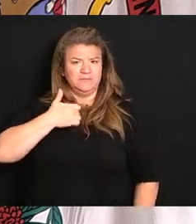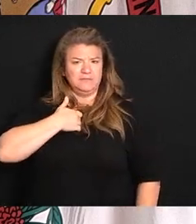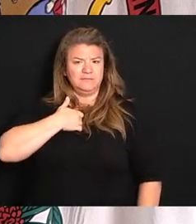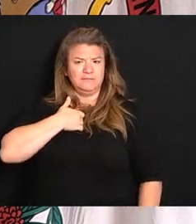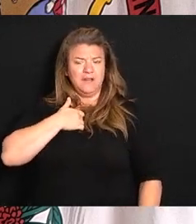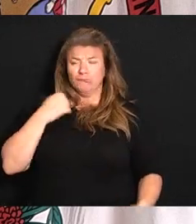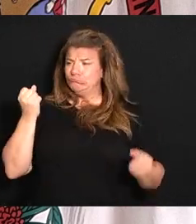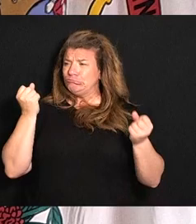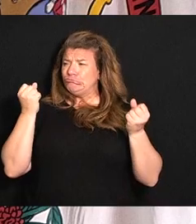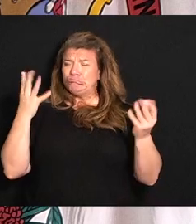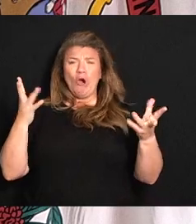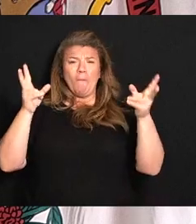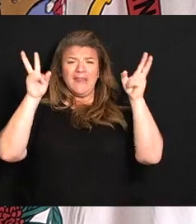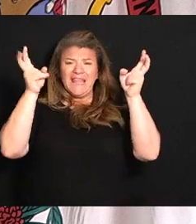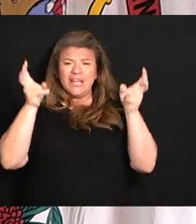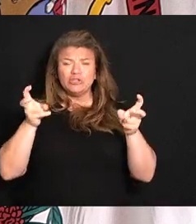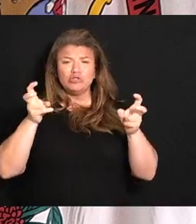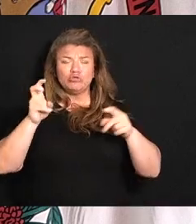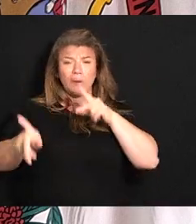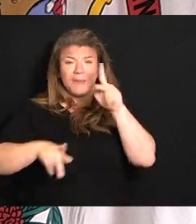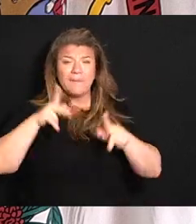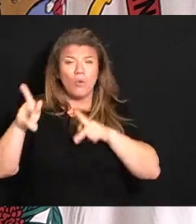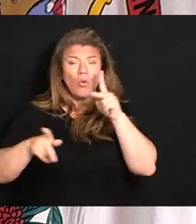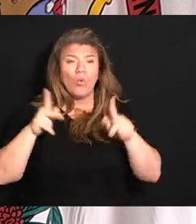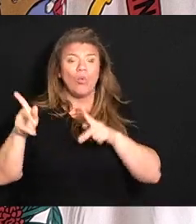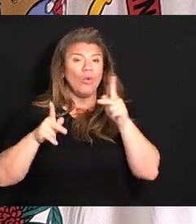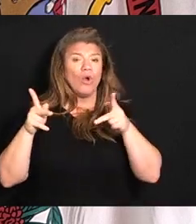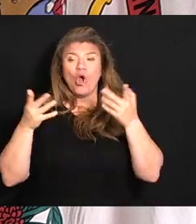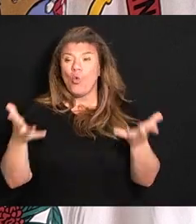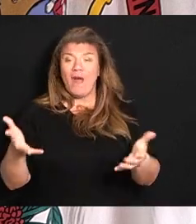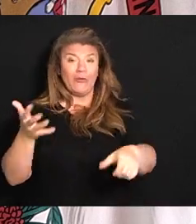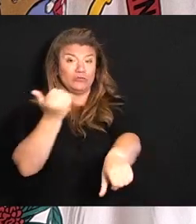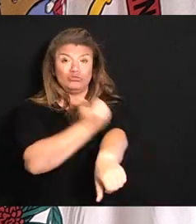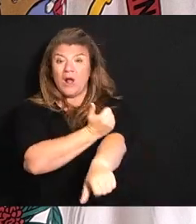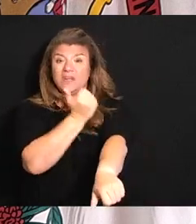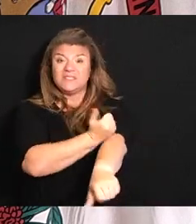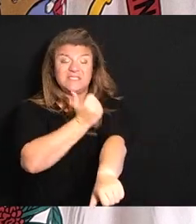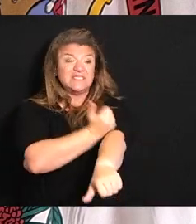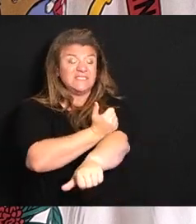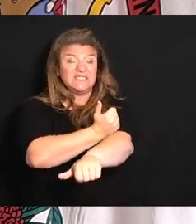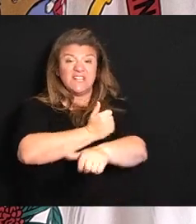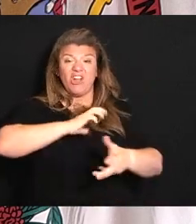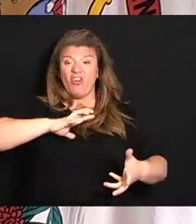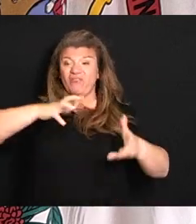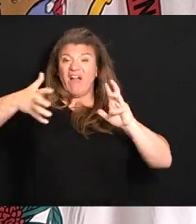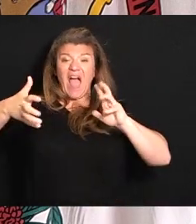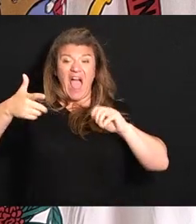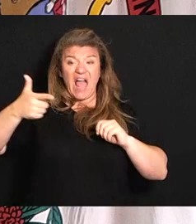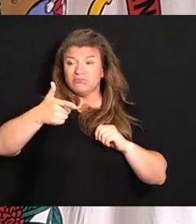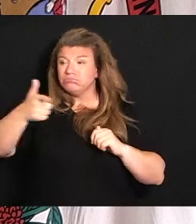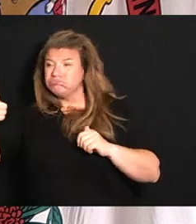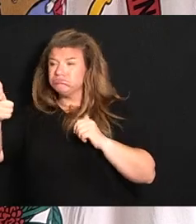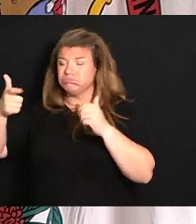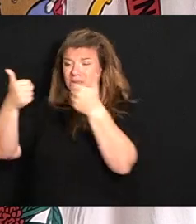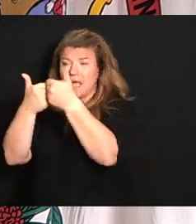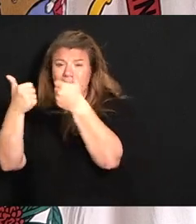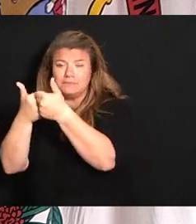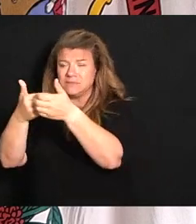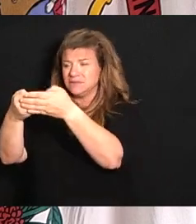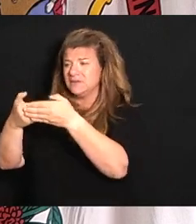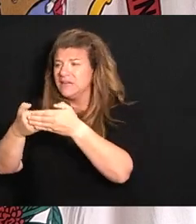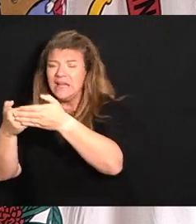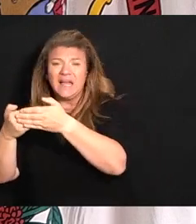issues where people, whether it be the drugs or the violent videos or on and on and on, the